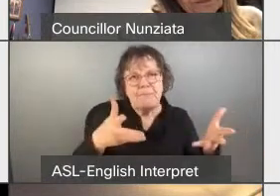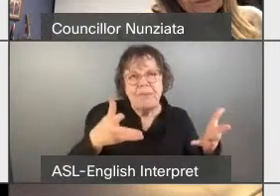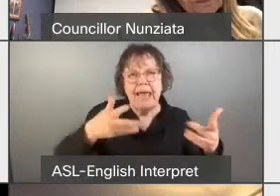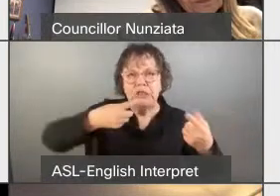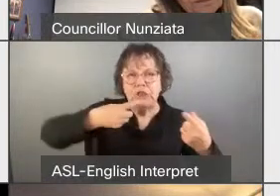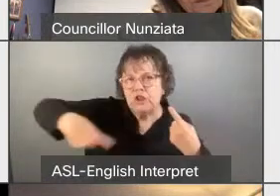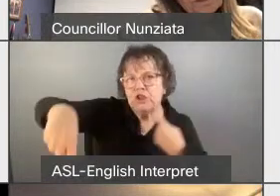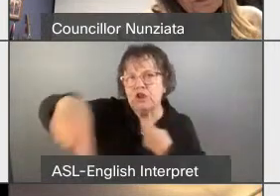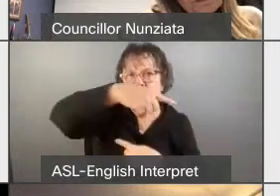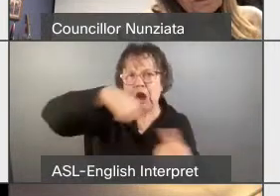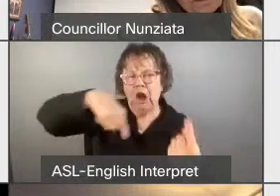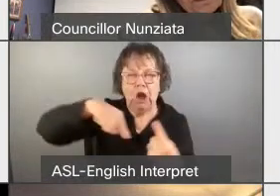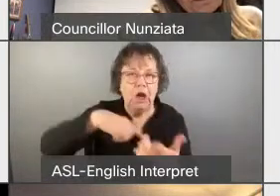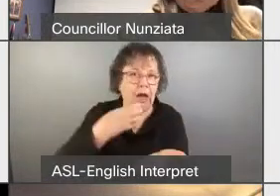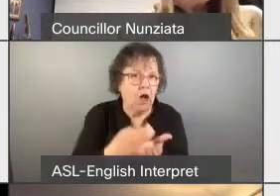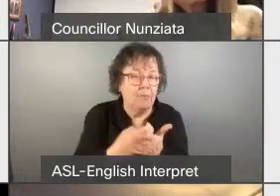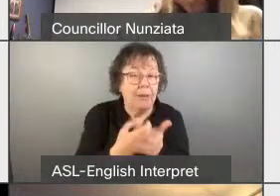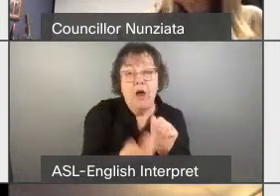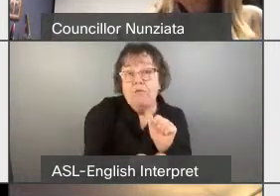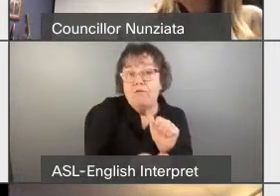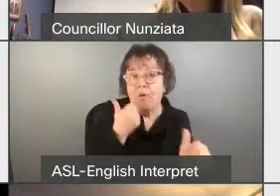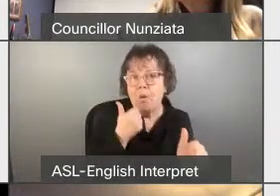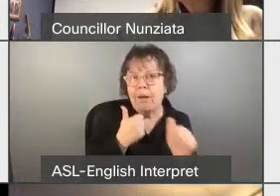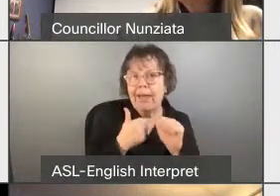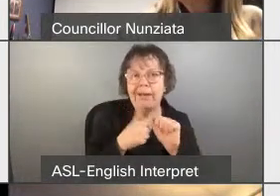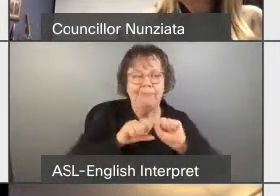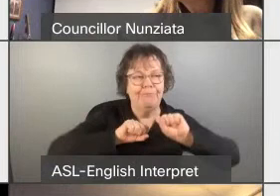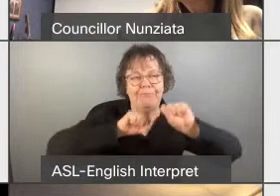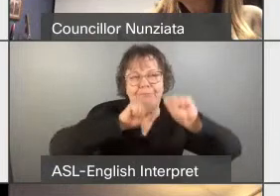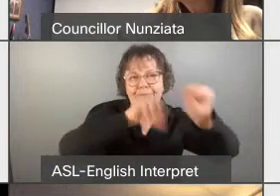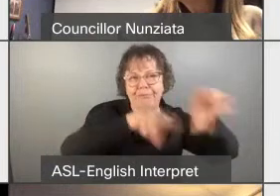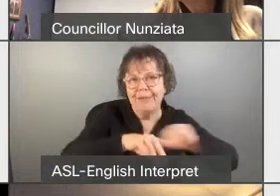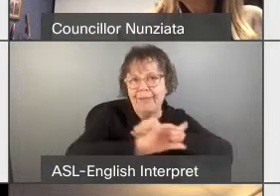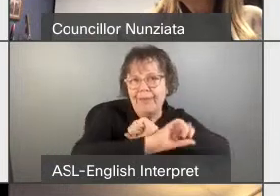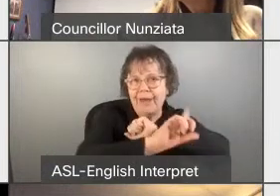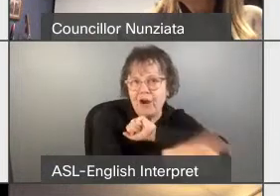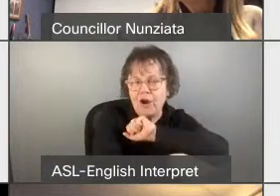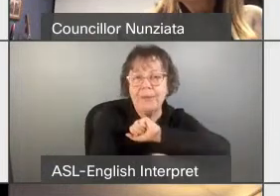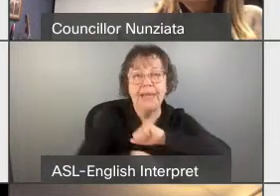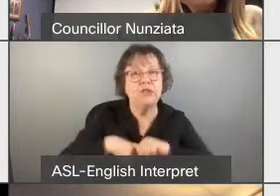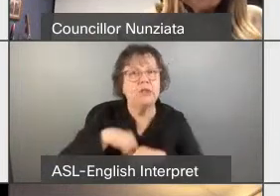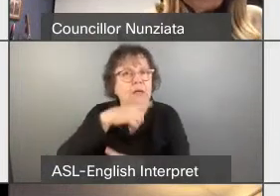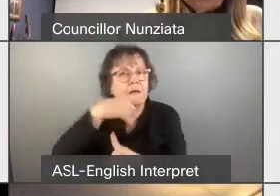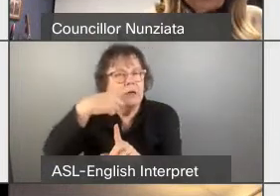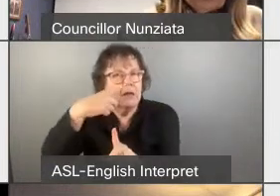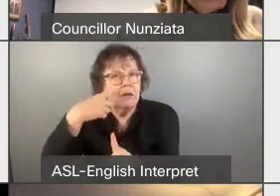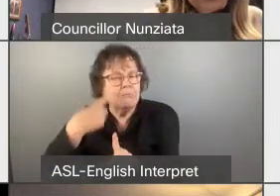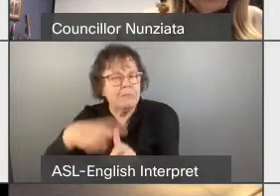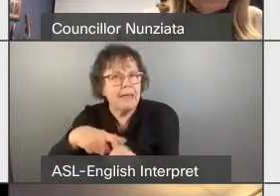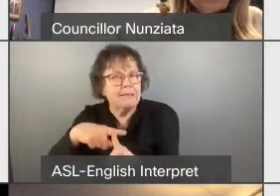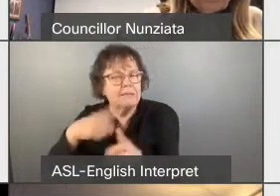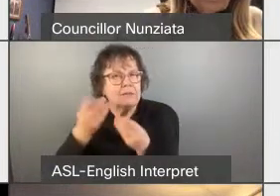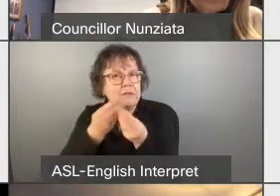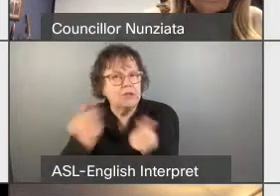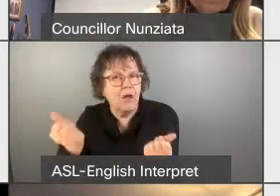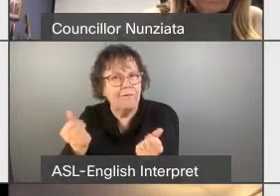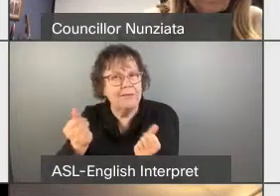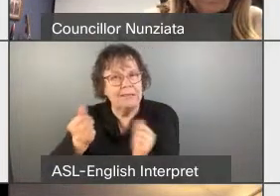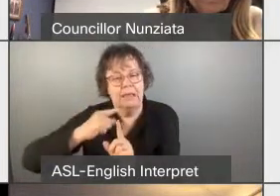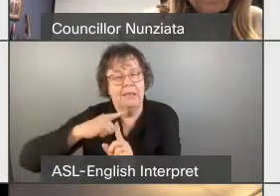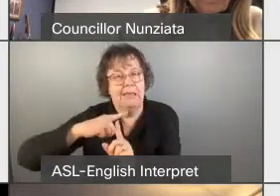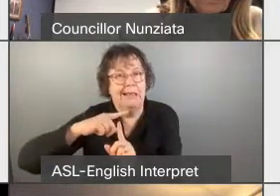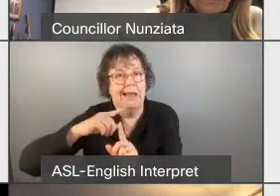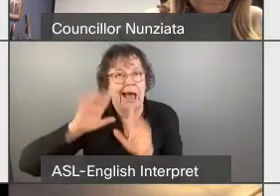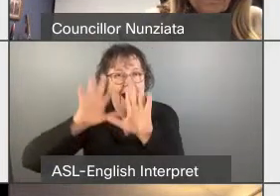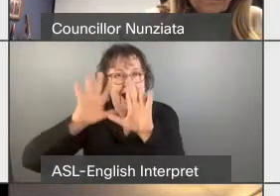It avoids landfill. It does all the things that we want to do from a climate change perspective. Right? And it makes us a